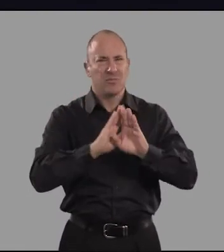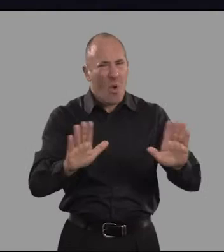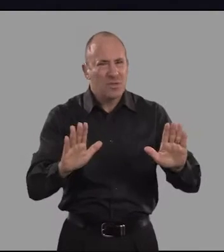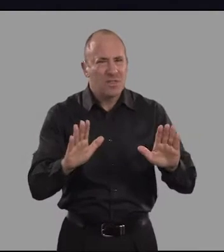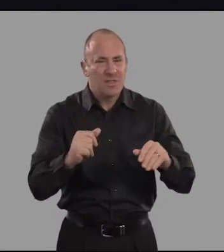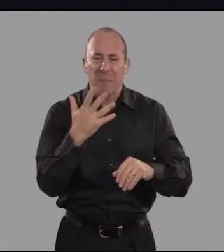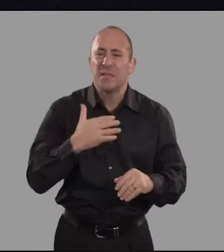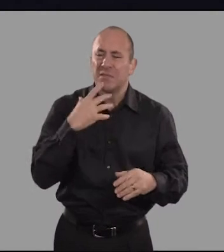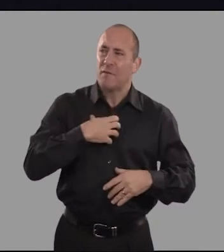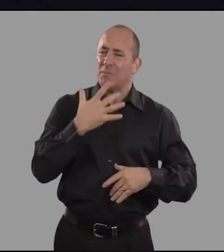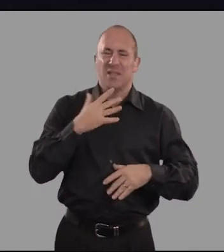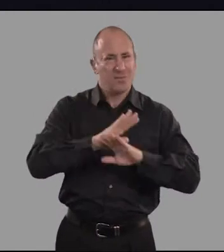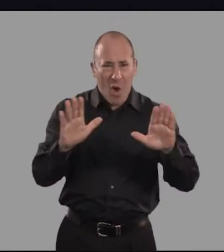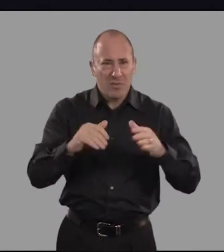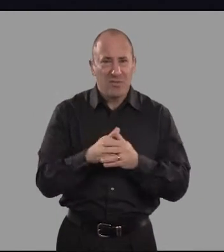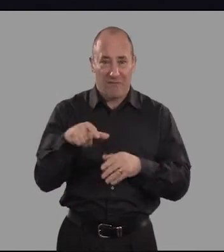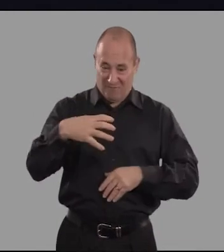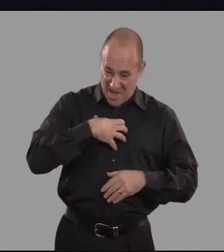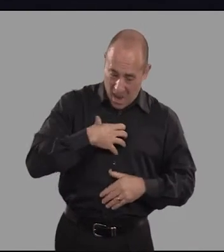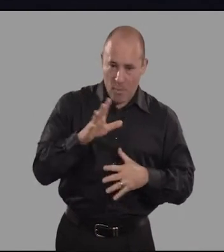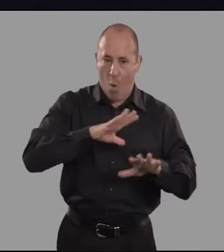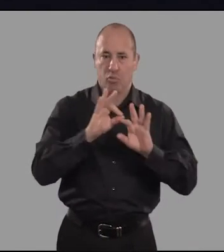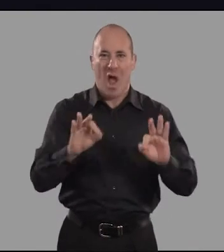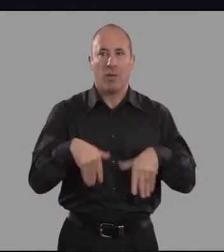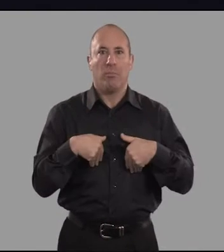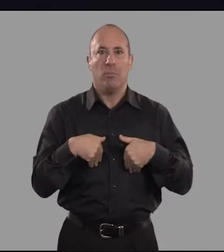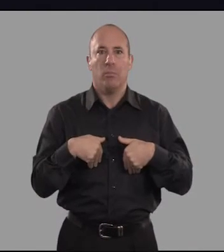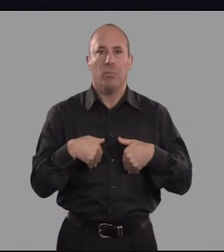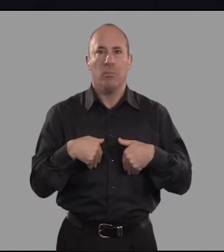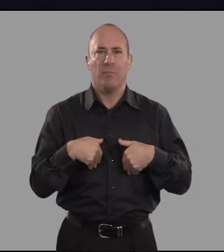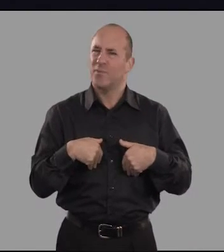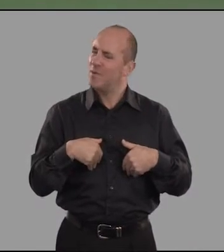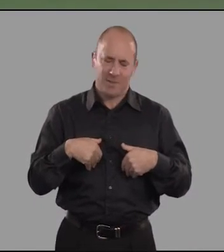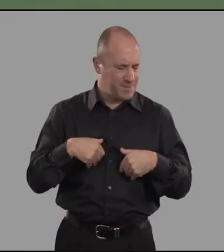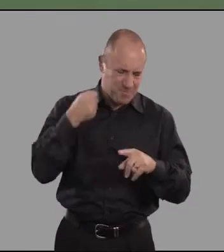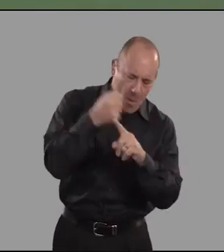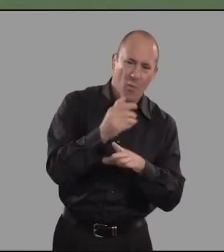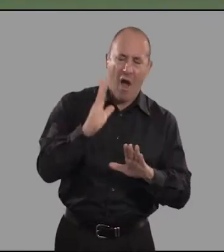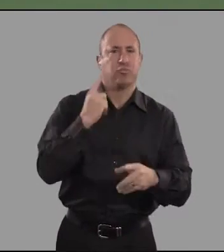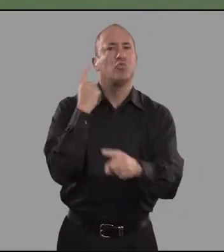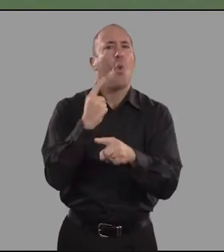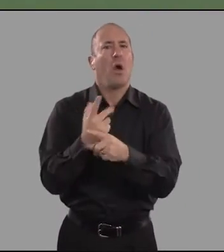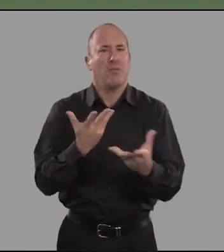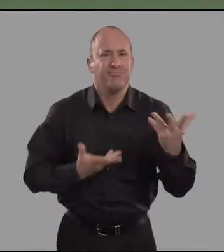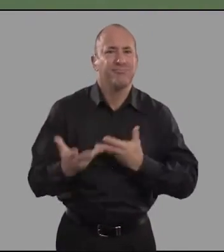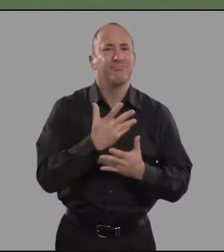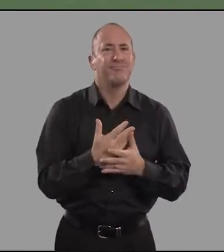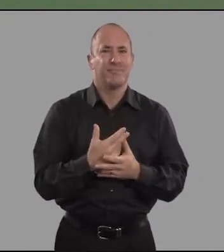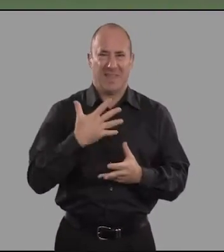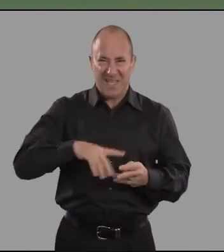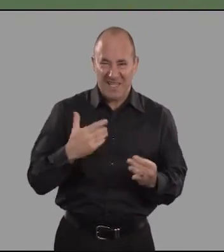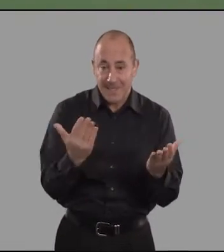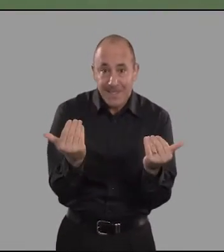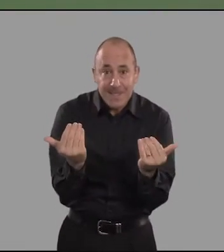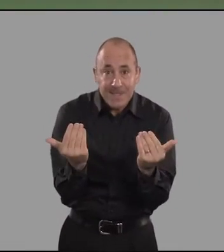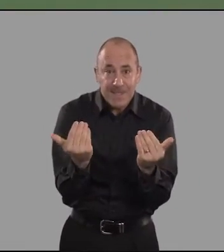correctness and of making mistakes. This fear causes silence and the imperative must be dialogue. We need